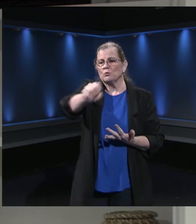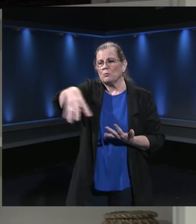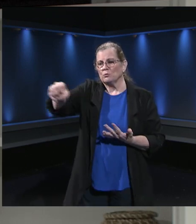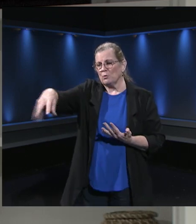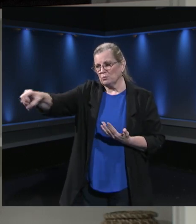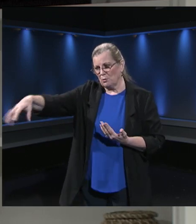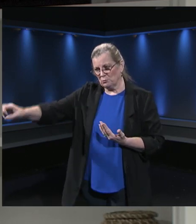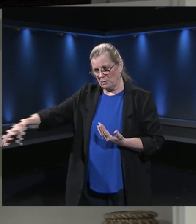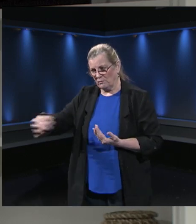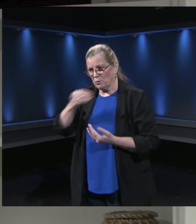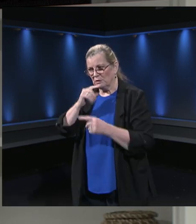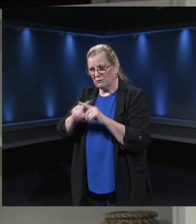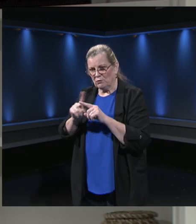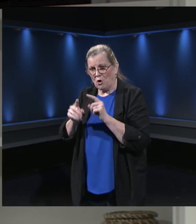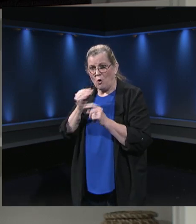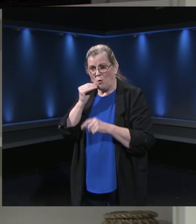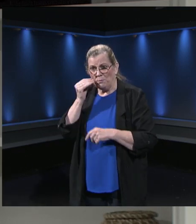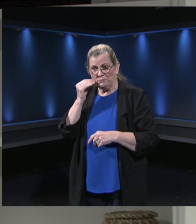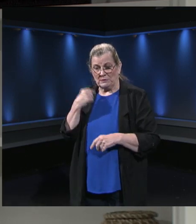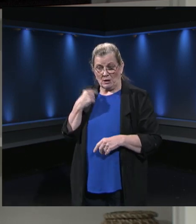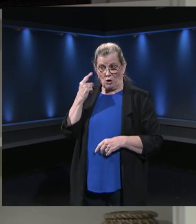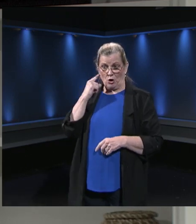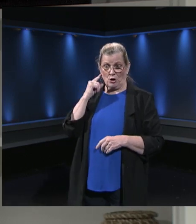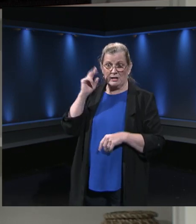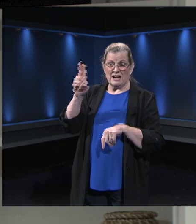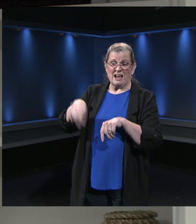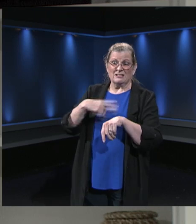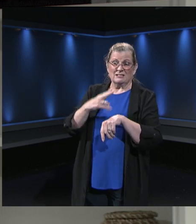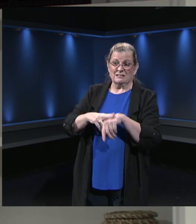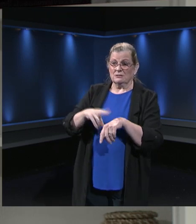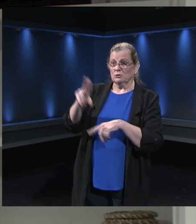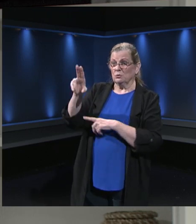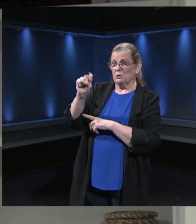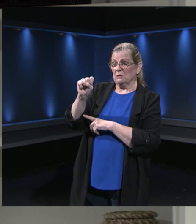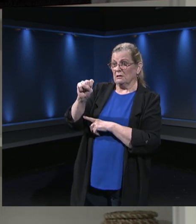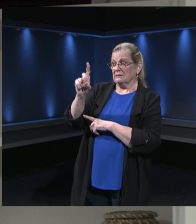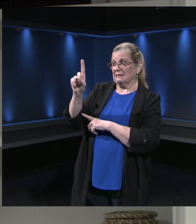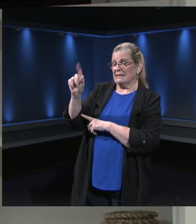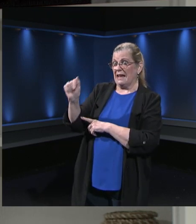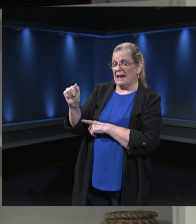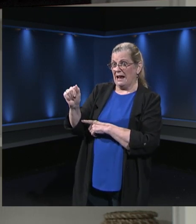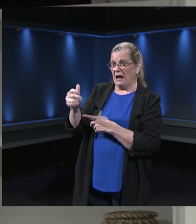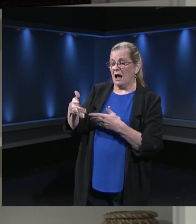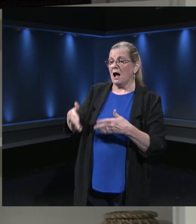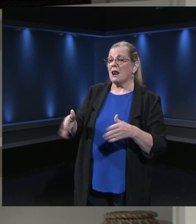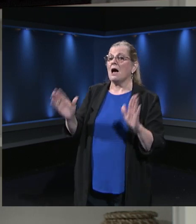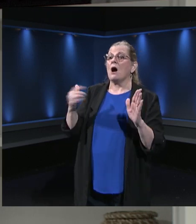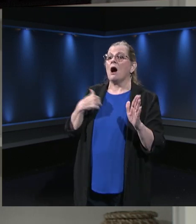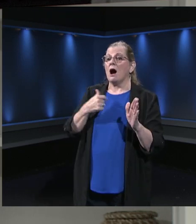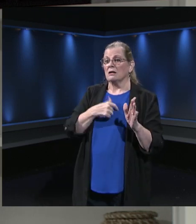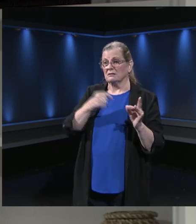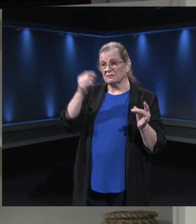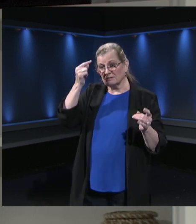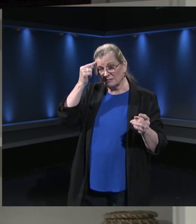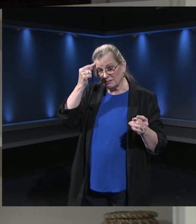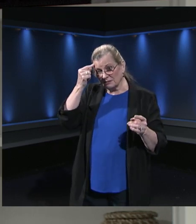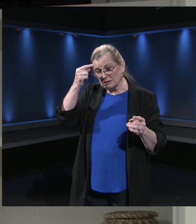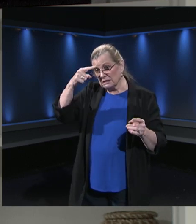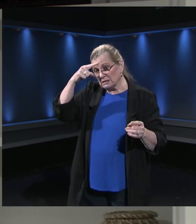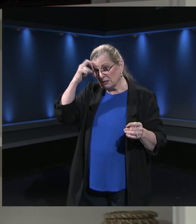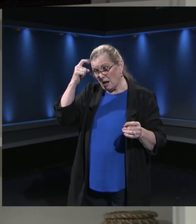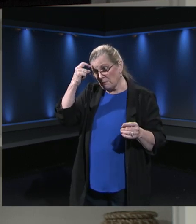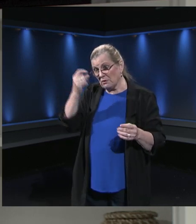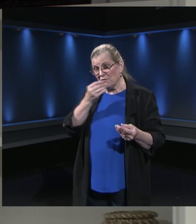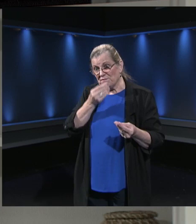the last day that nationally USDA has allowed us to look at the summer feeds program as